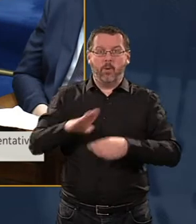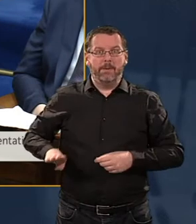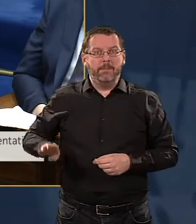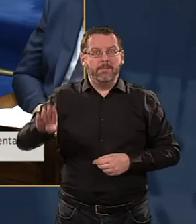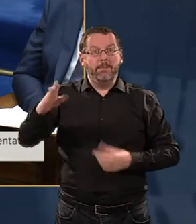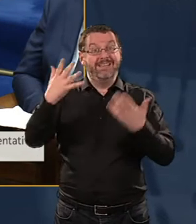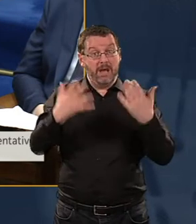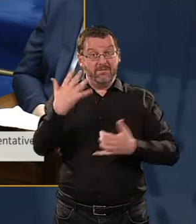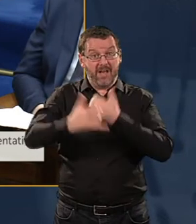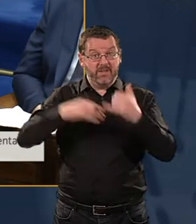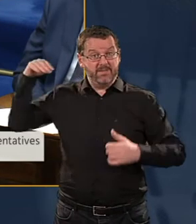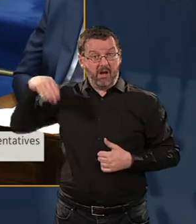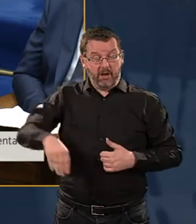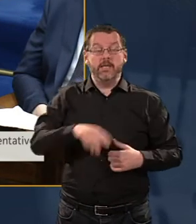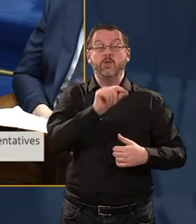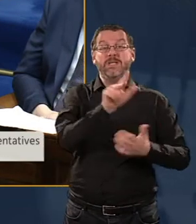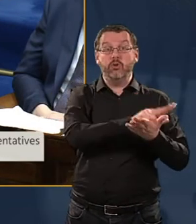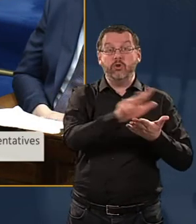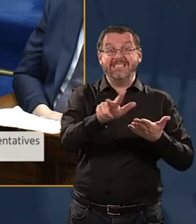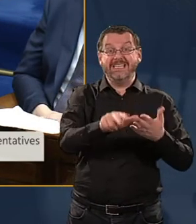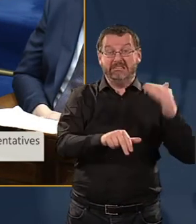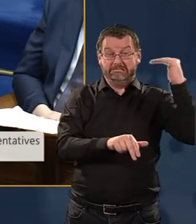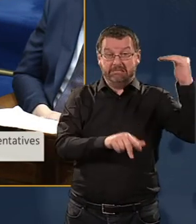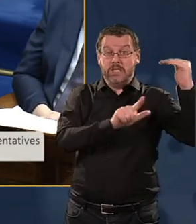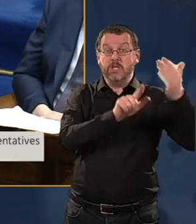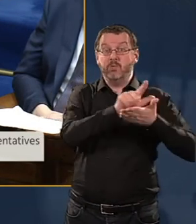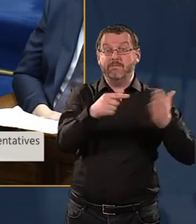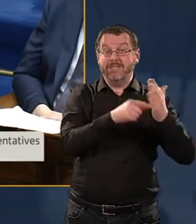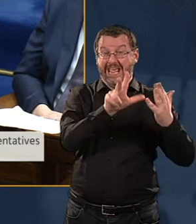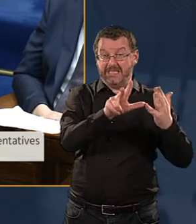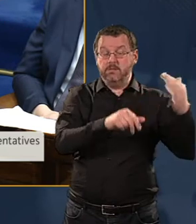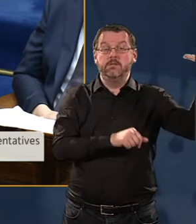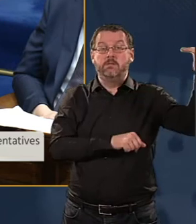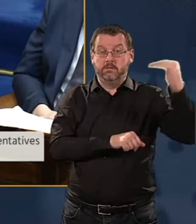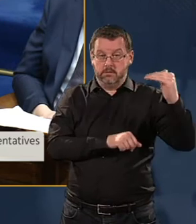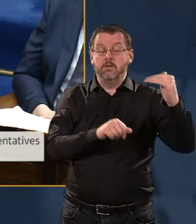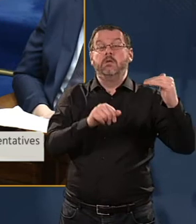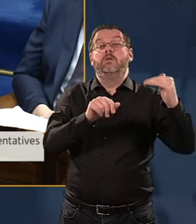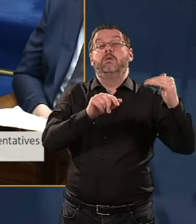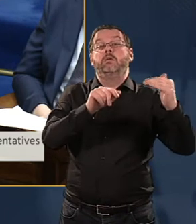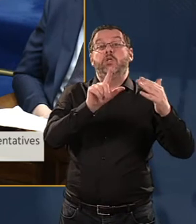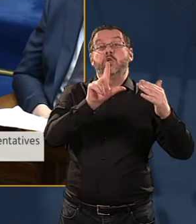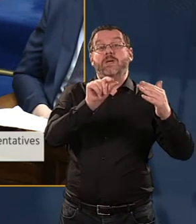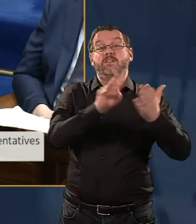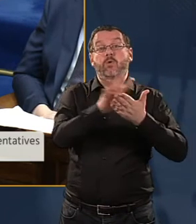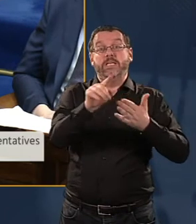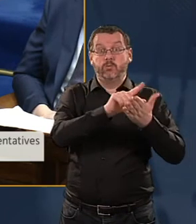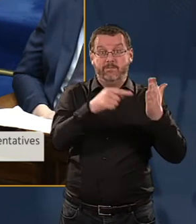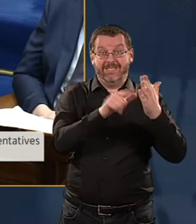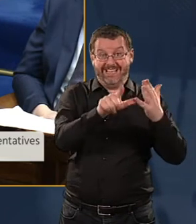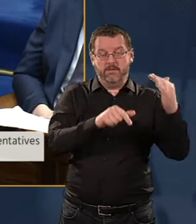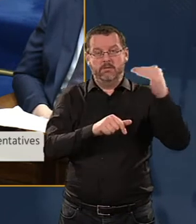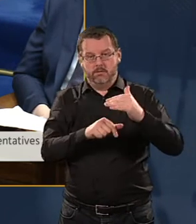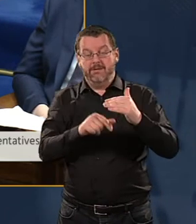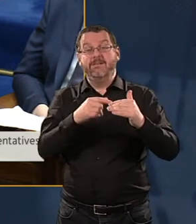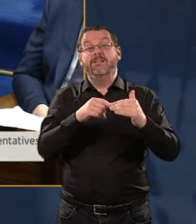for five years. In 2013, it peaked to 12.8%. It fell to 12.7% in 2014, fell to